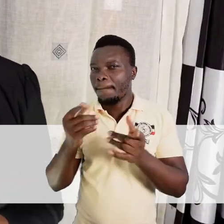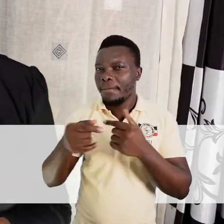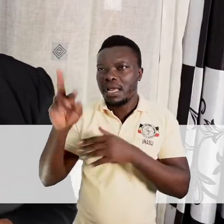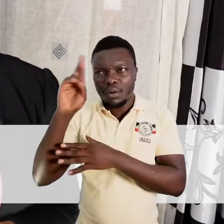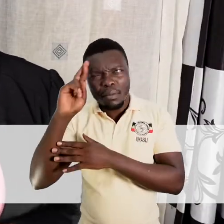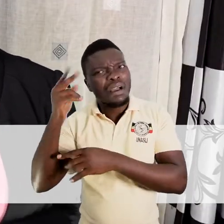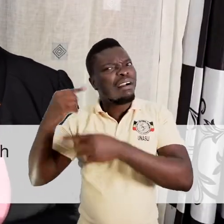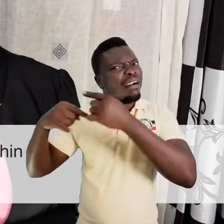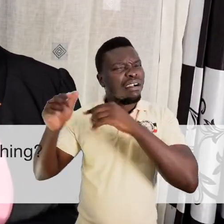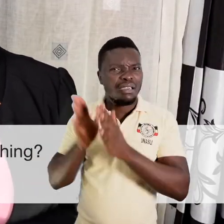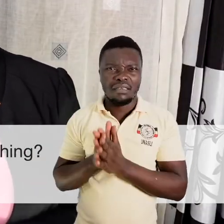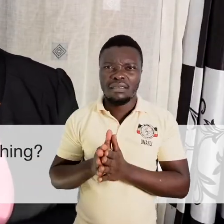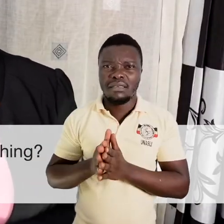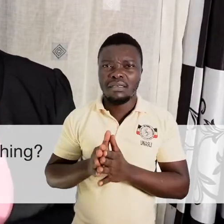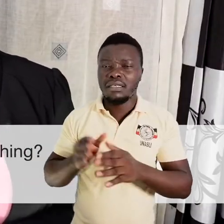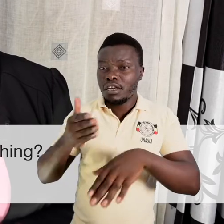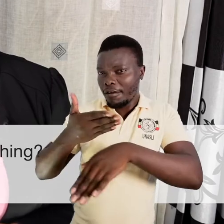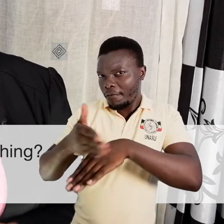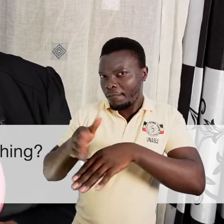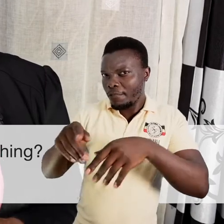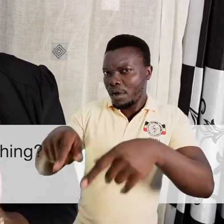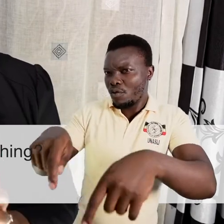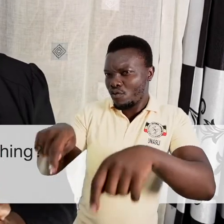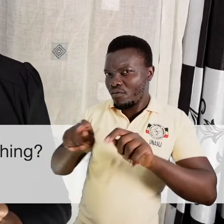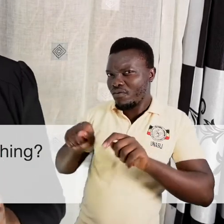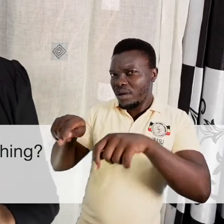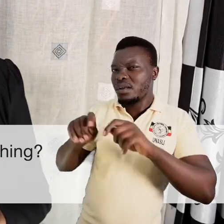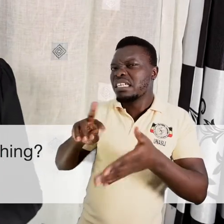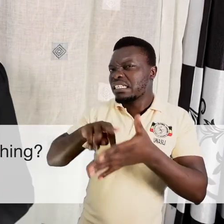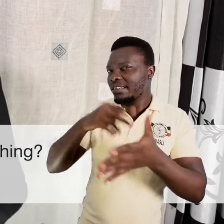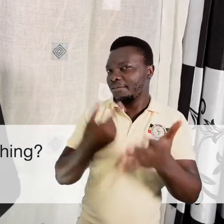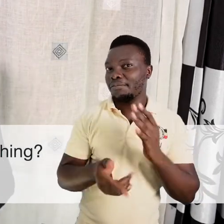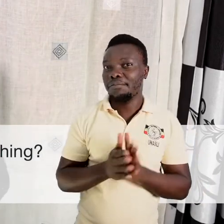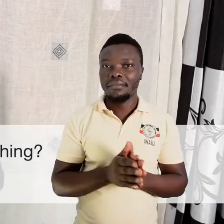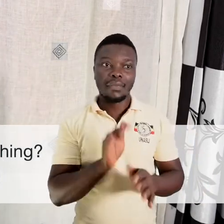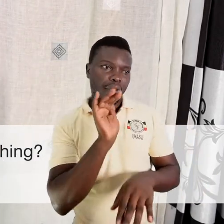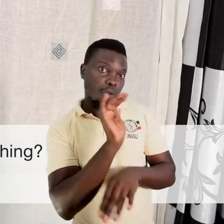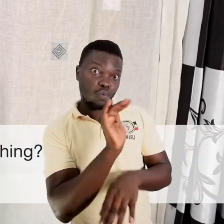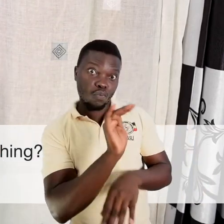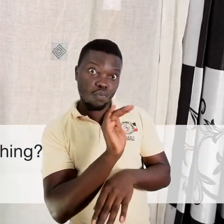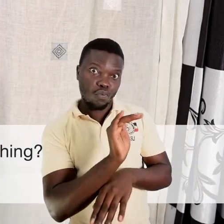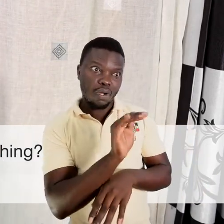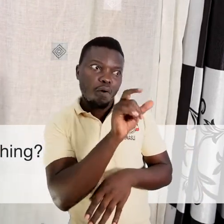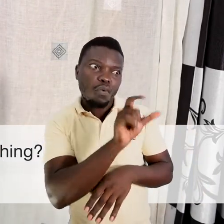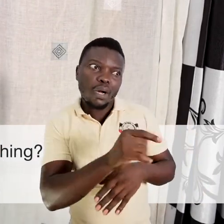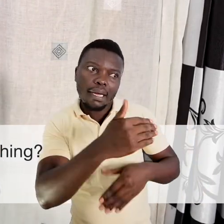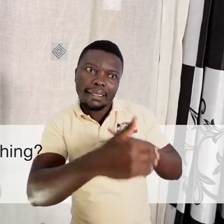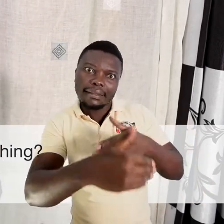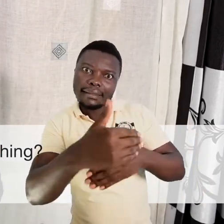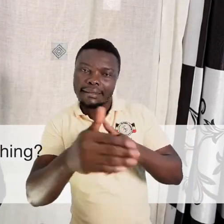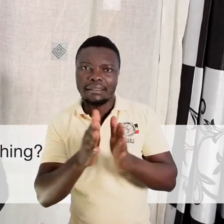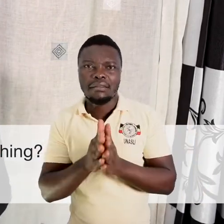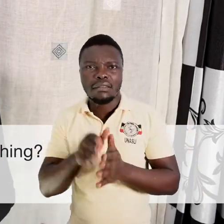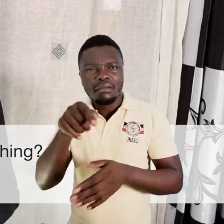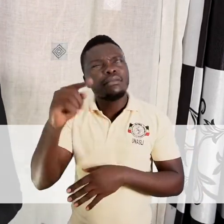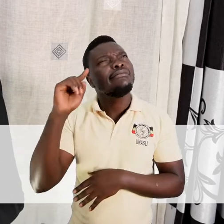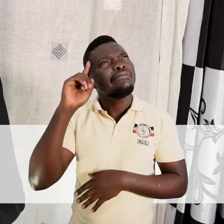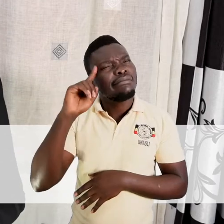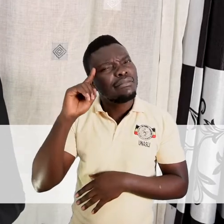fishing actually mean? Please tell the person next to you or even tell yourself.